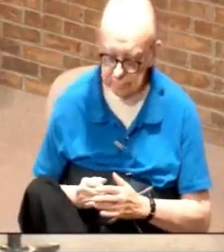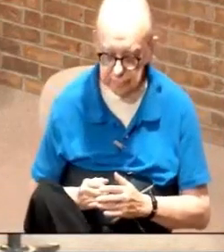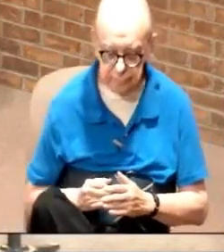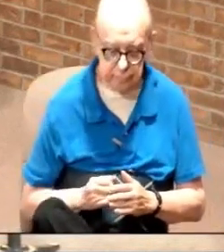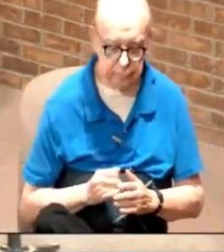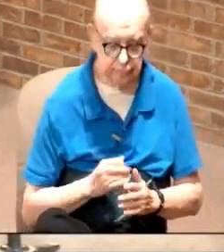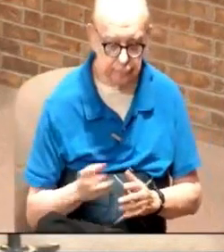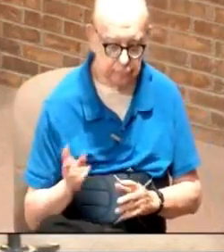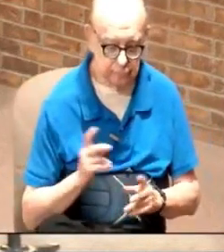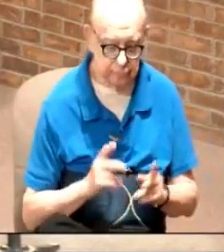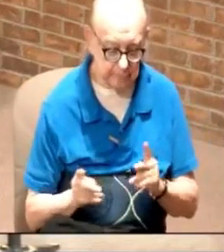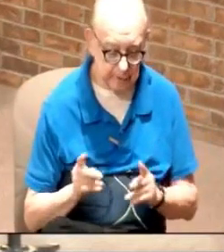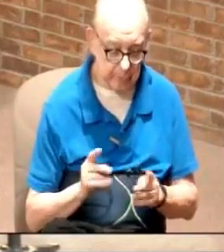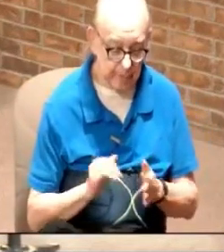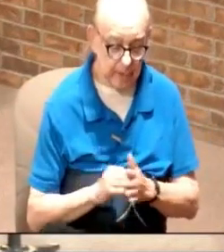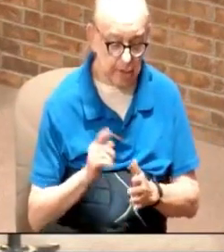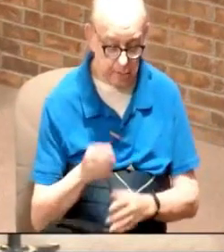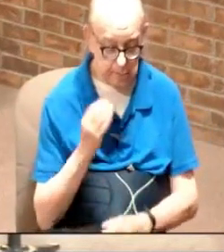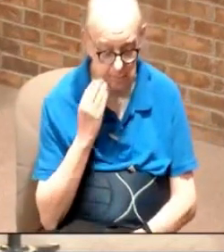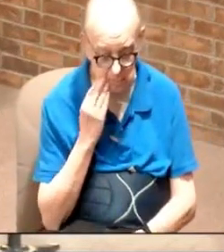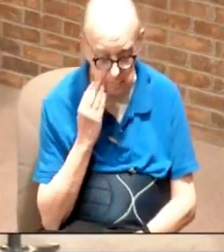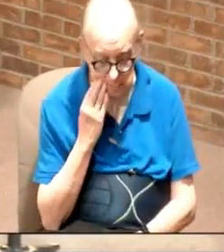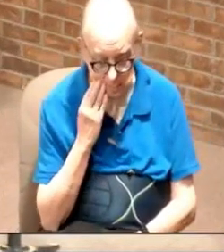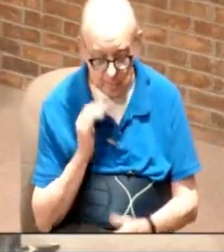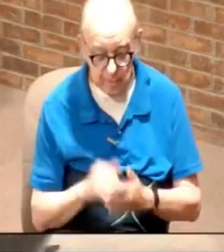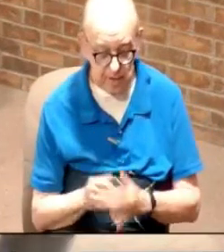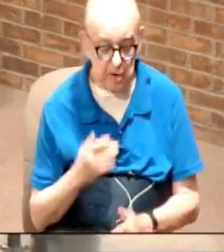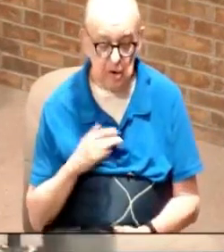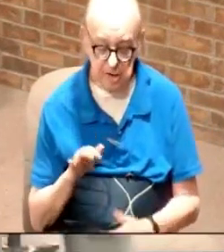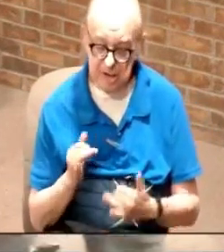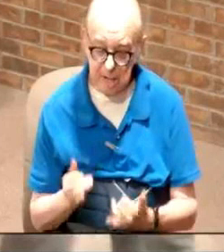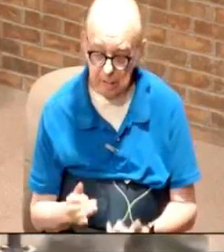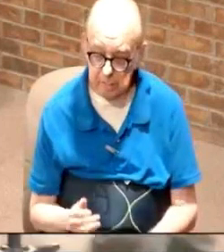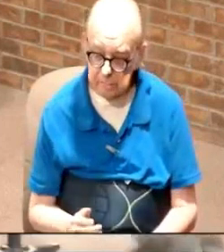there are people that you know that are hurting right now